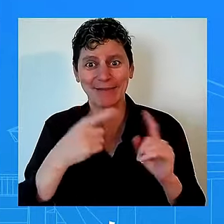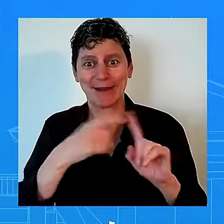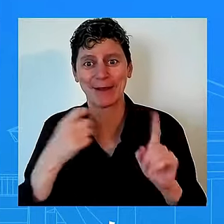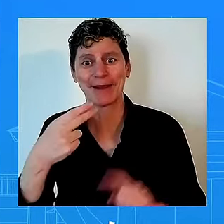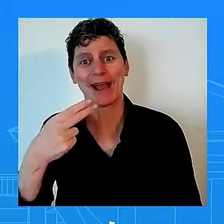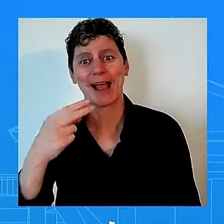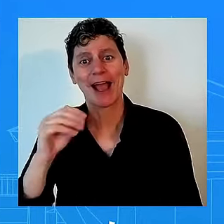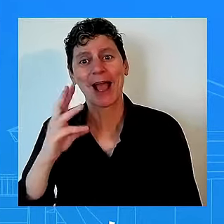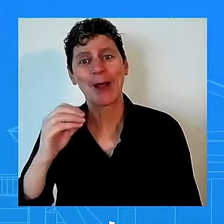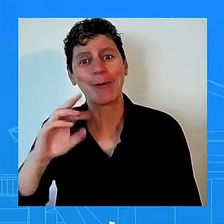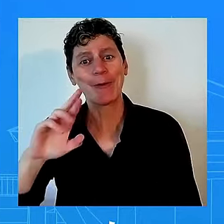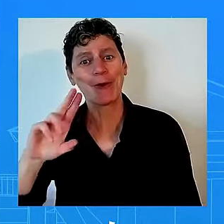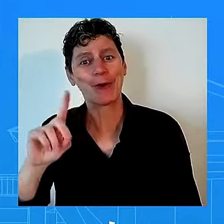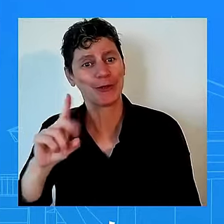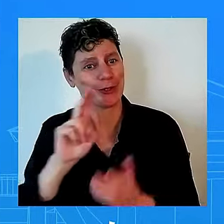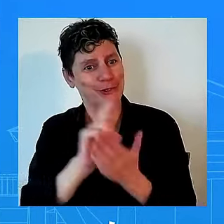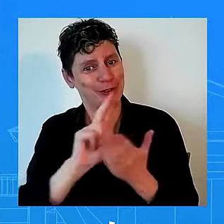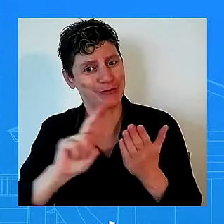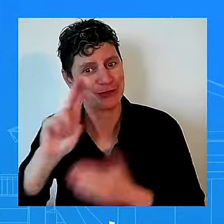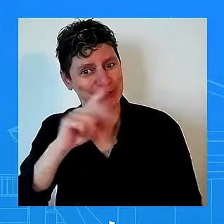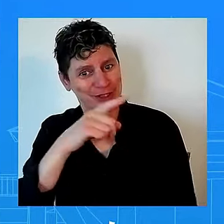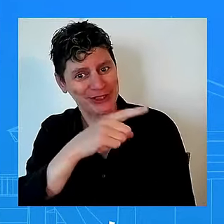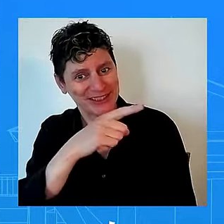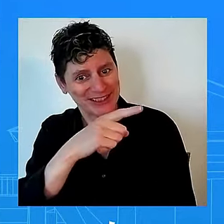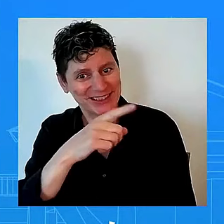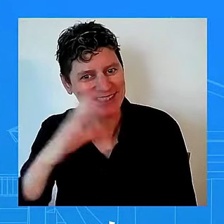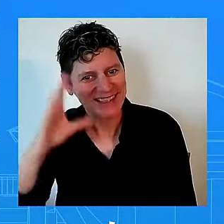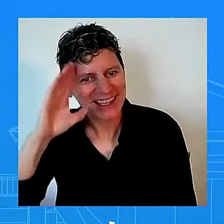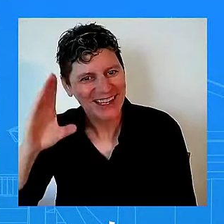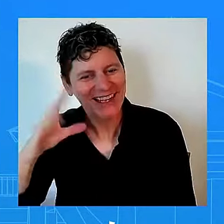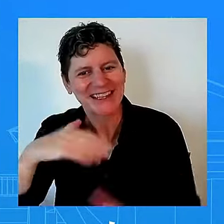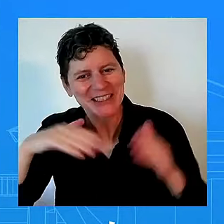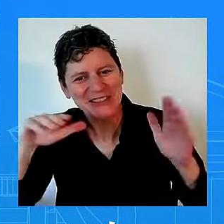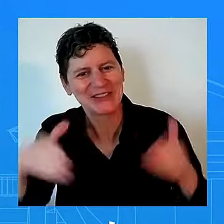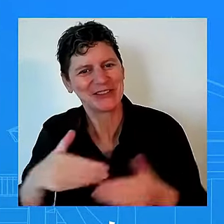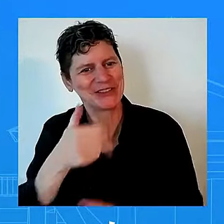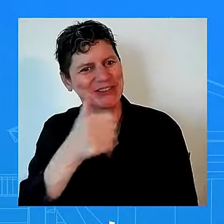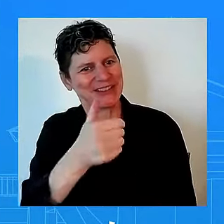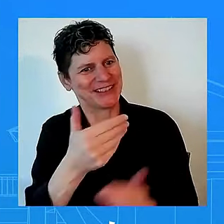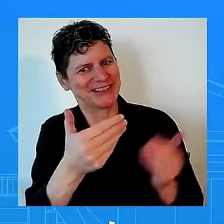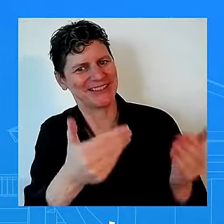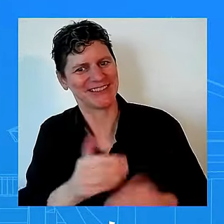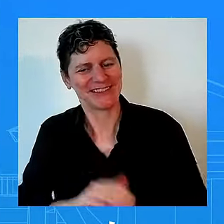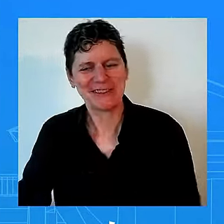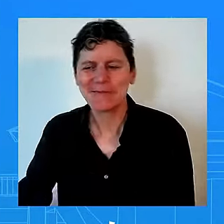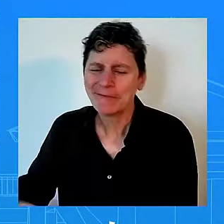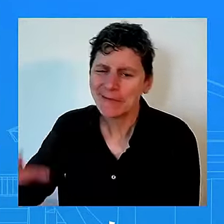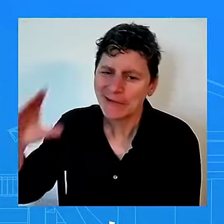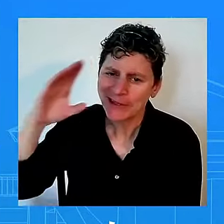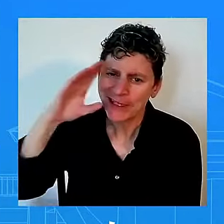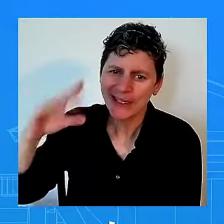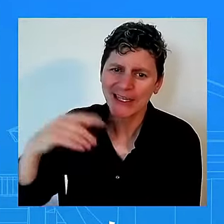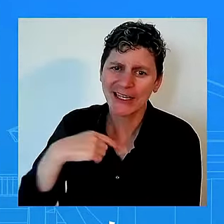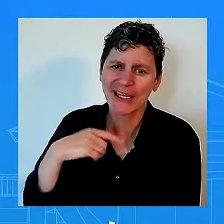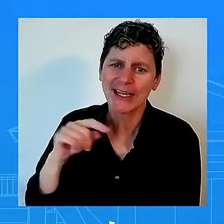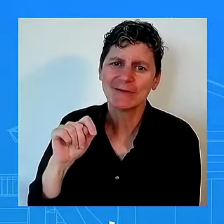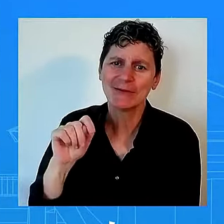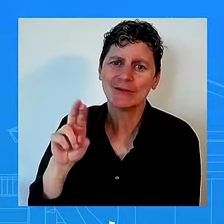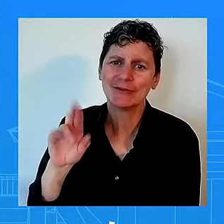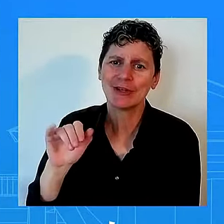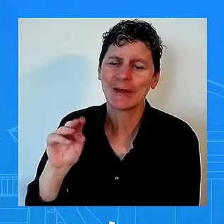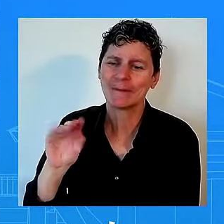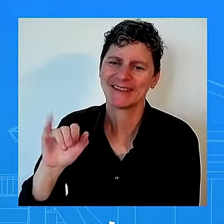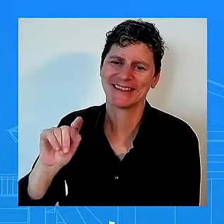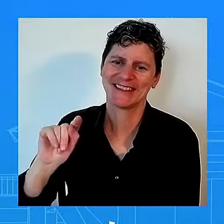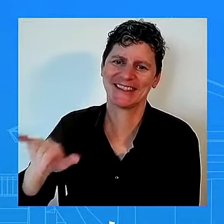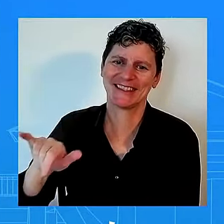hi everyone i'm trinity webster vast i'm a senior honors broadcaster i was a major afroamerican studies minor attending howard university